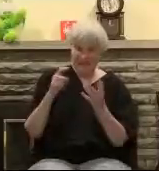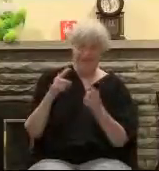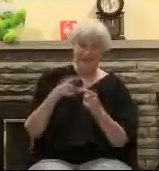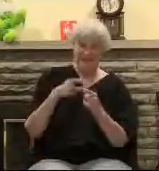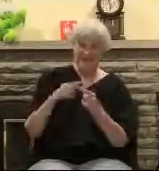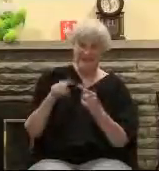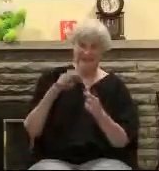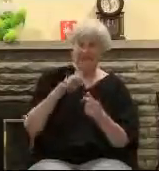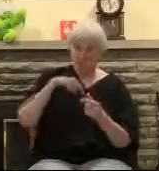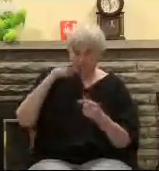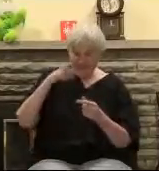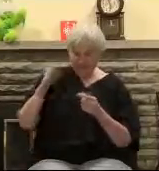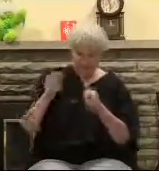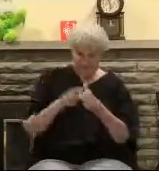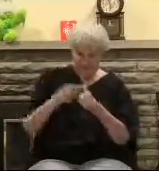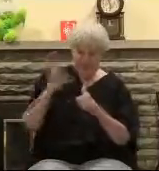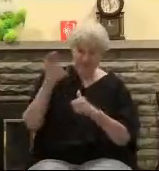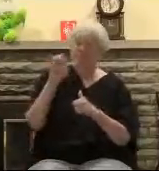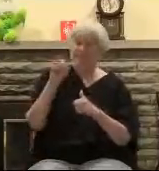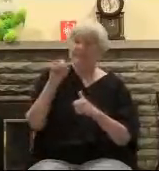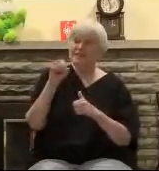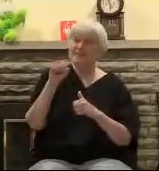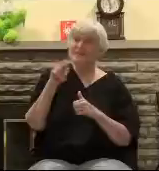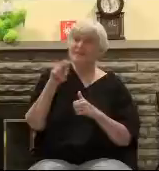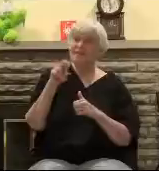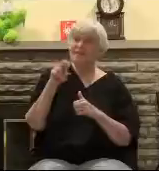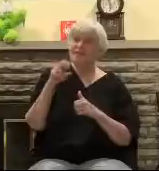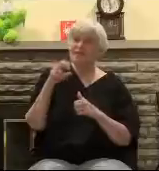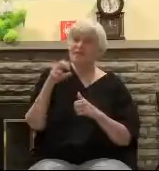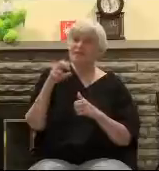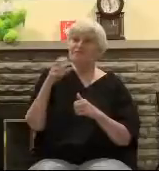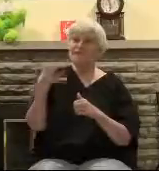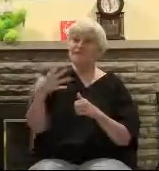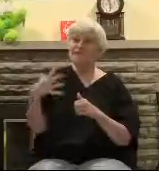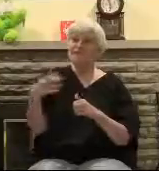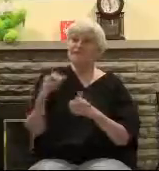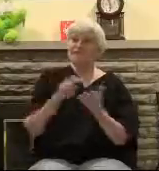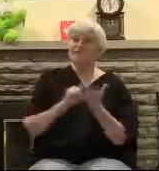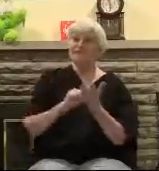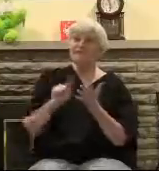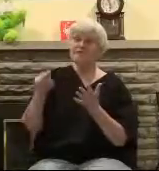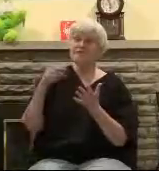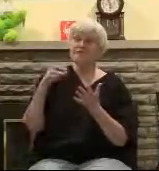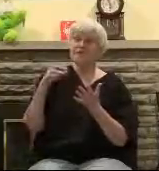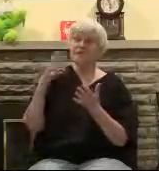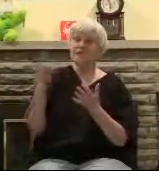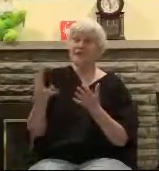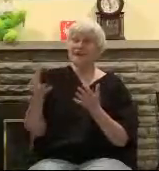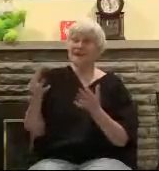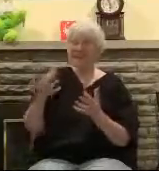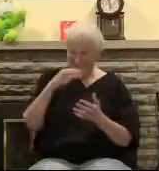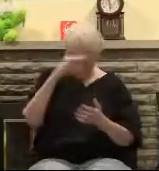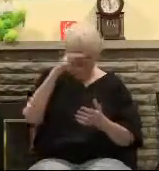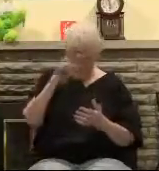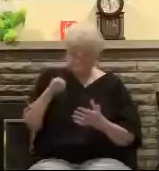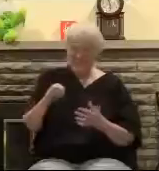Then it says in verse 4, 1 Corinthians 15, read that, and that he was buried and that he rose again